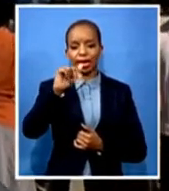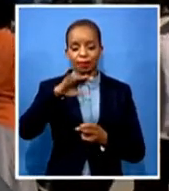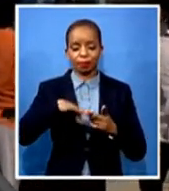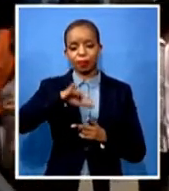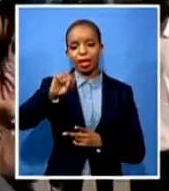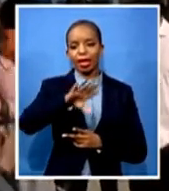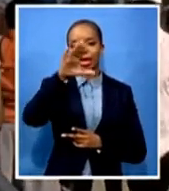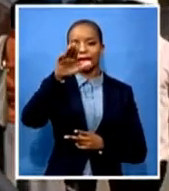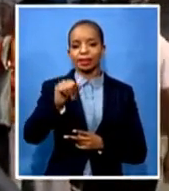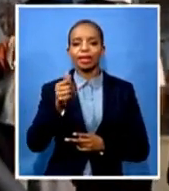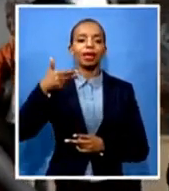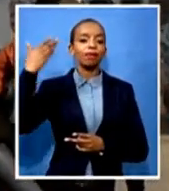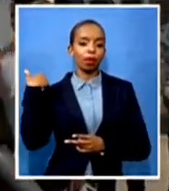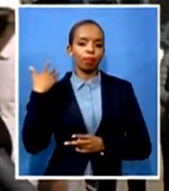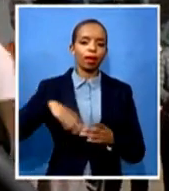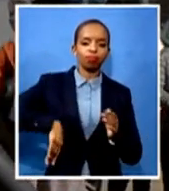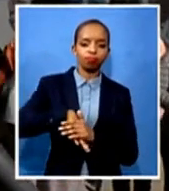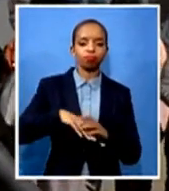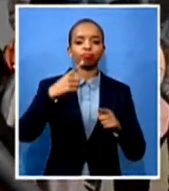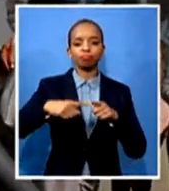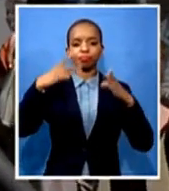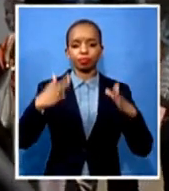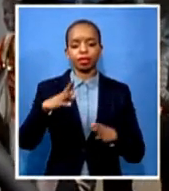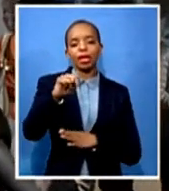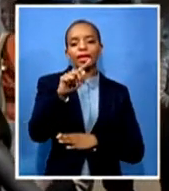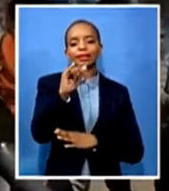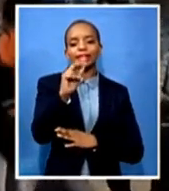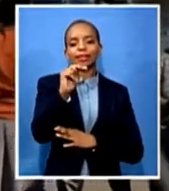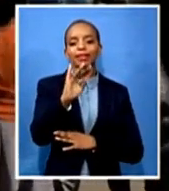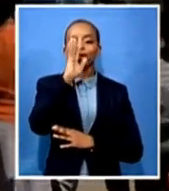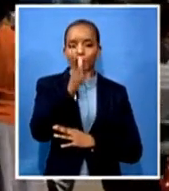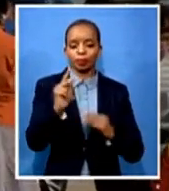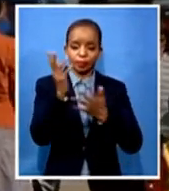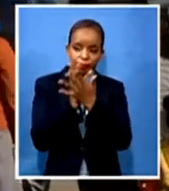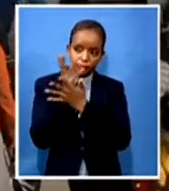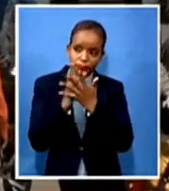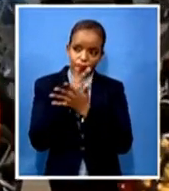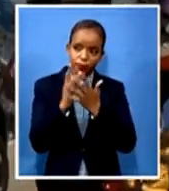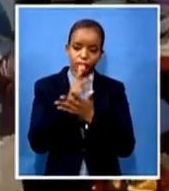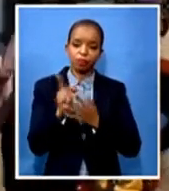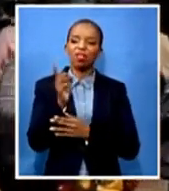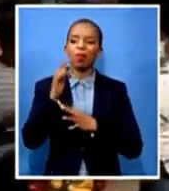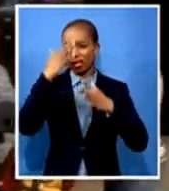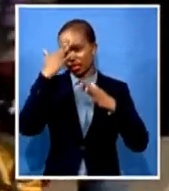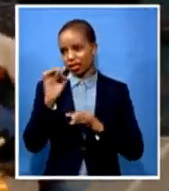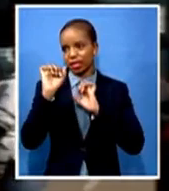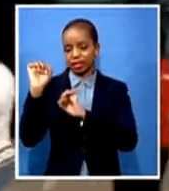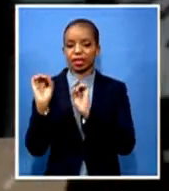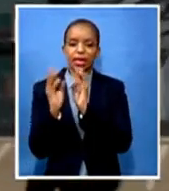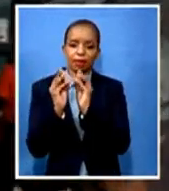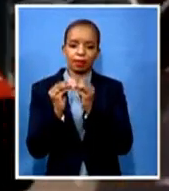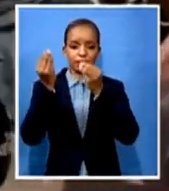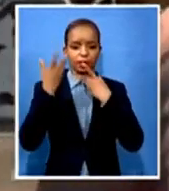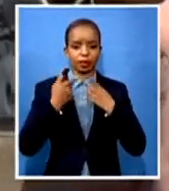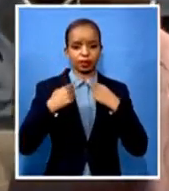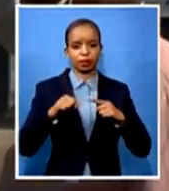will talk to the resolutions and what they've decided in that meeting. Well, obviously, I thank you so much for your time. I wish we could have talked